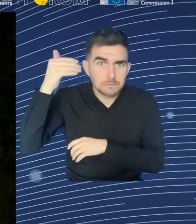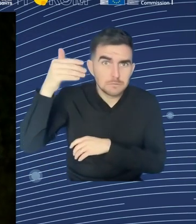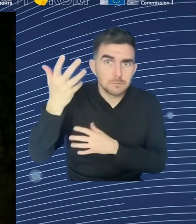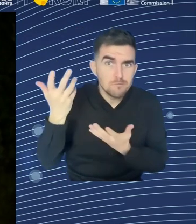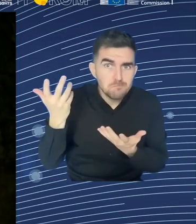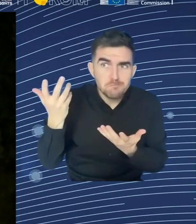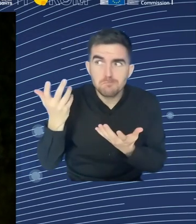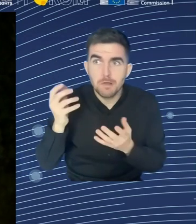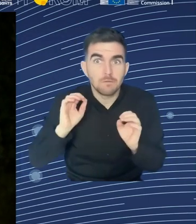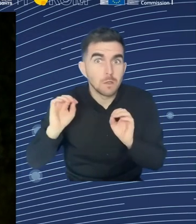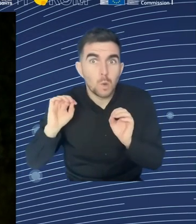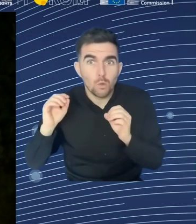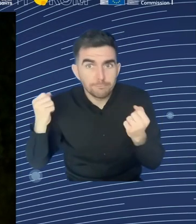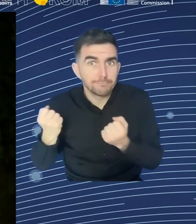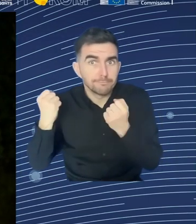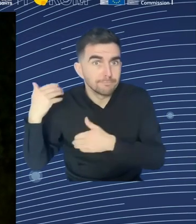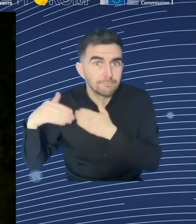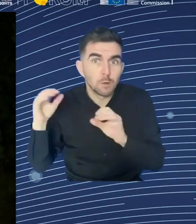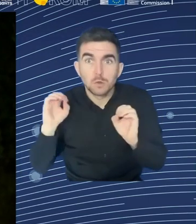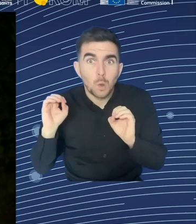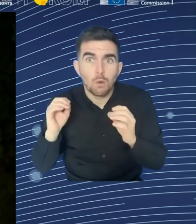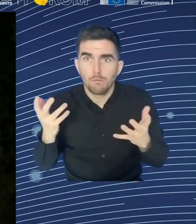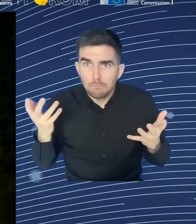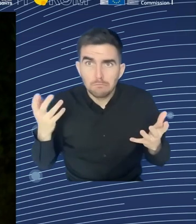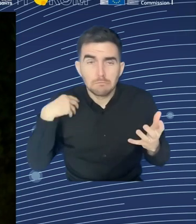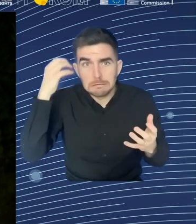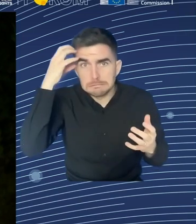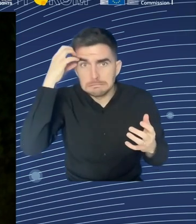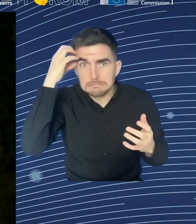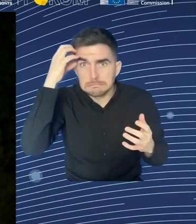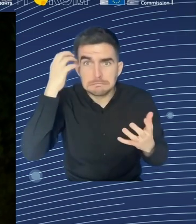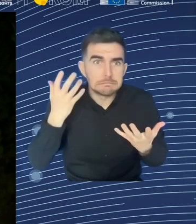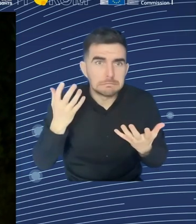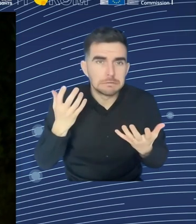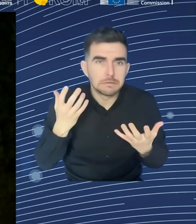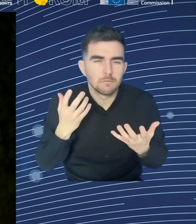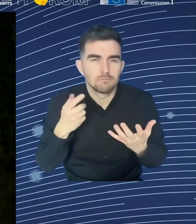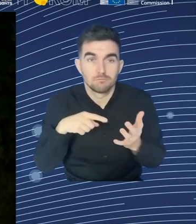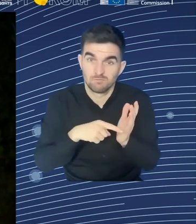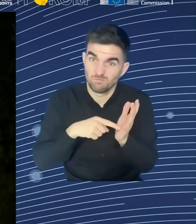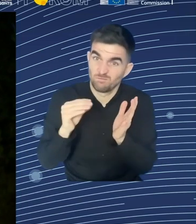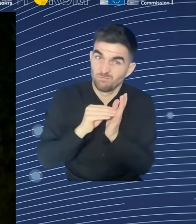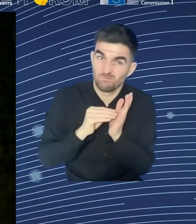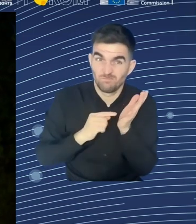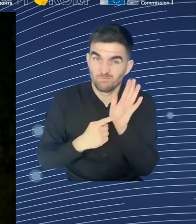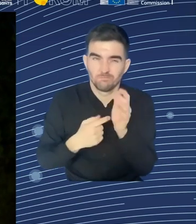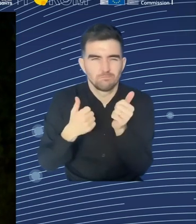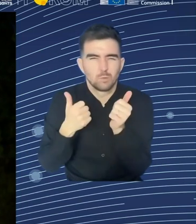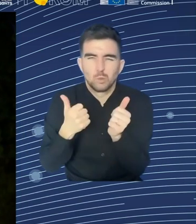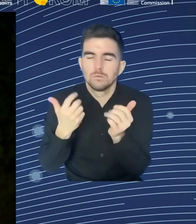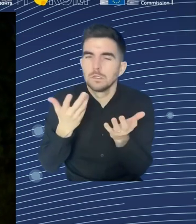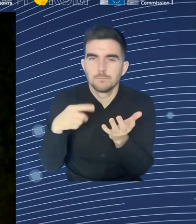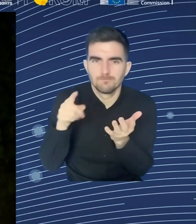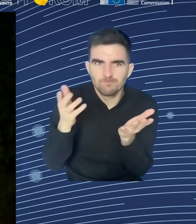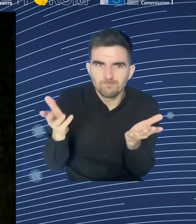so I think it is, of course, a very big mix of different realities across sectors. But I think we